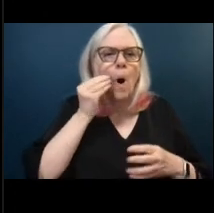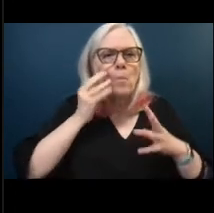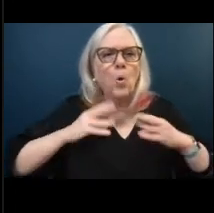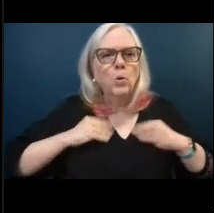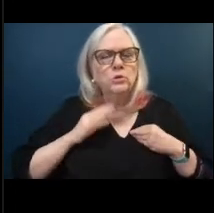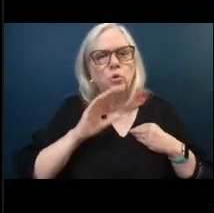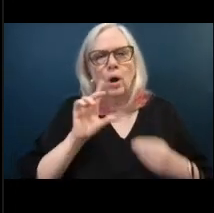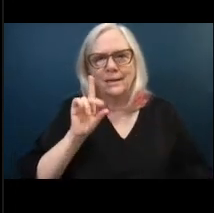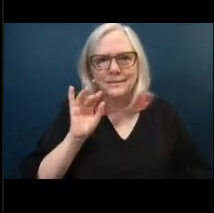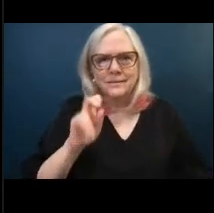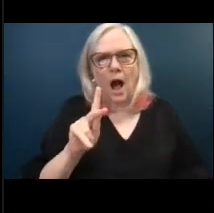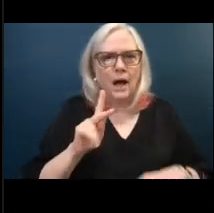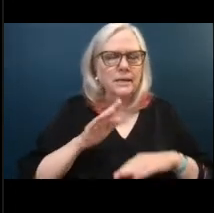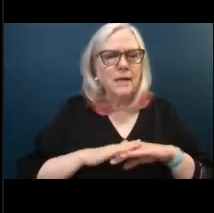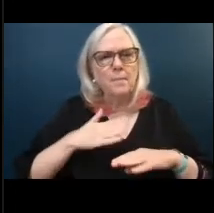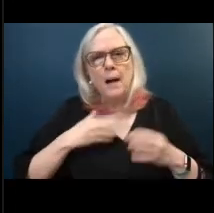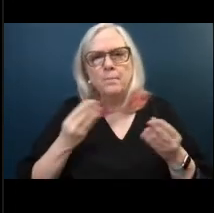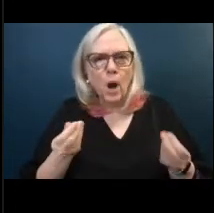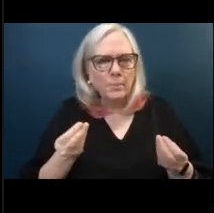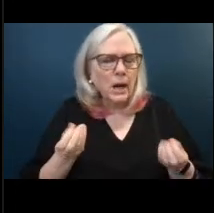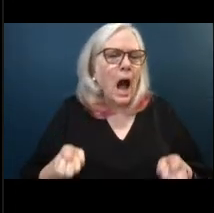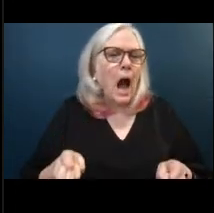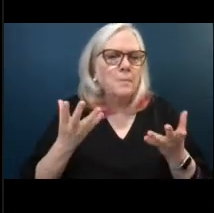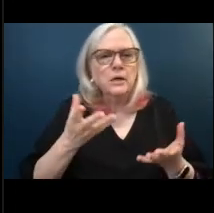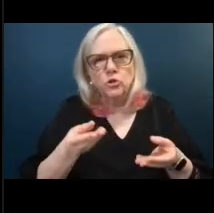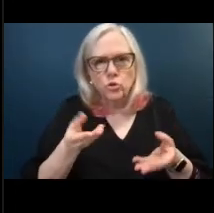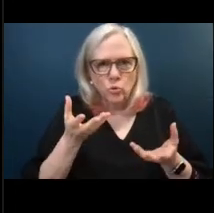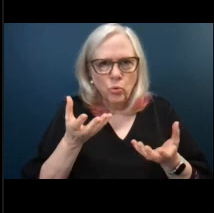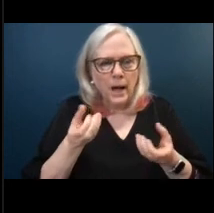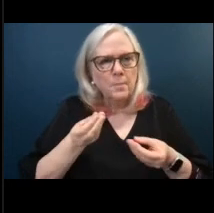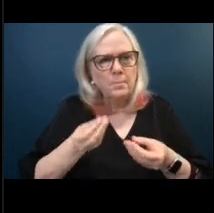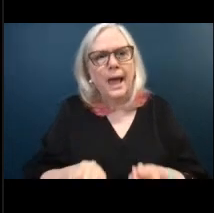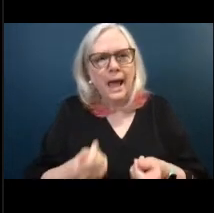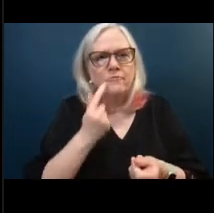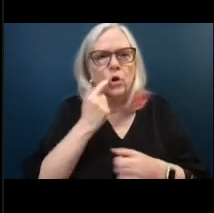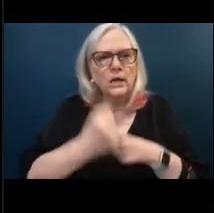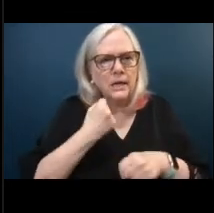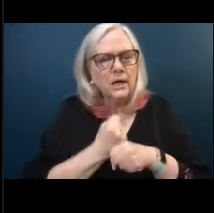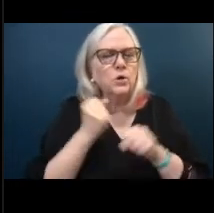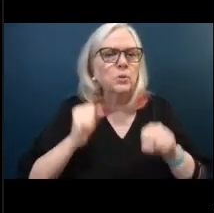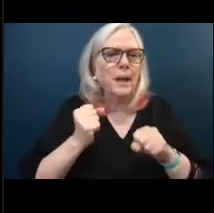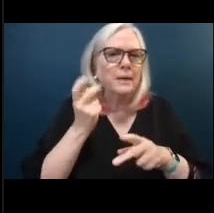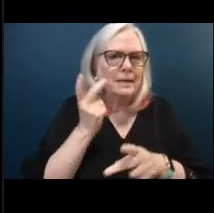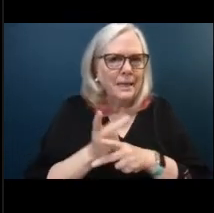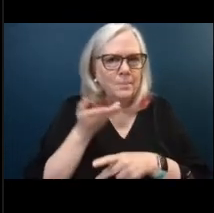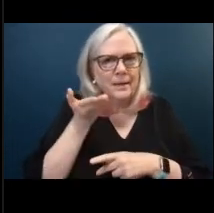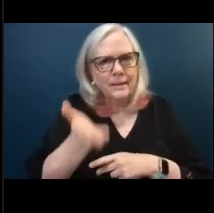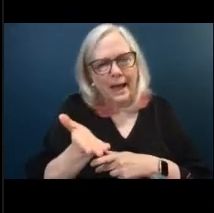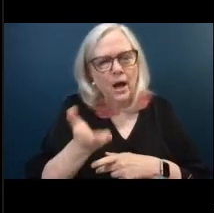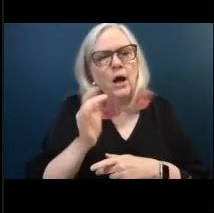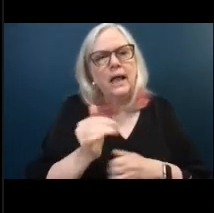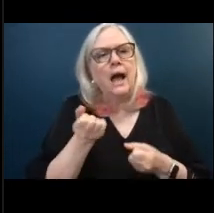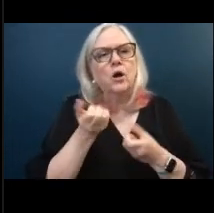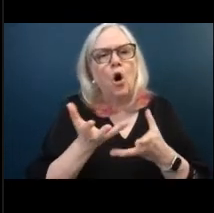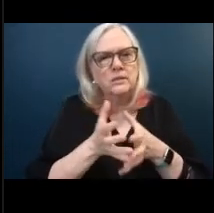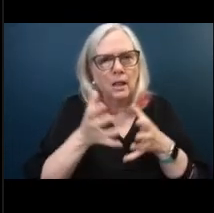on my property how much do you want to pay for a year to be able to keep it there so that caused a lot of you know angst